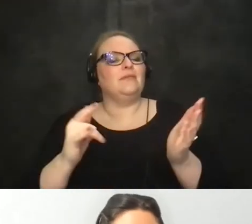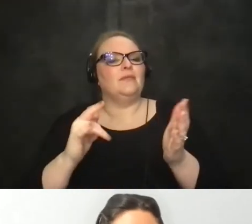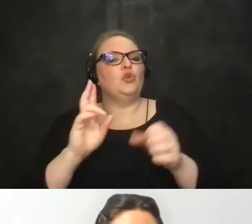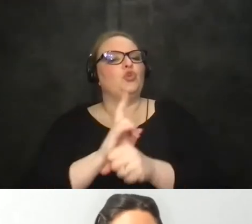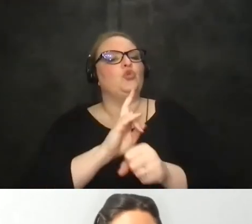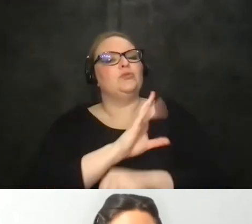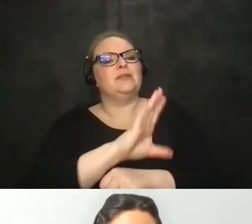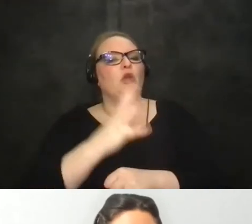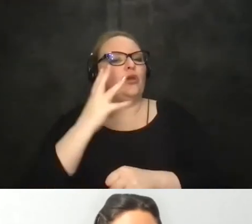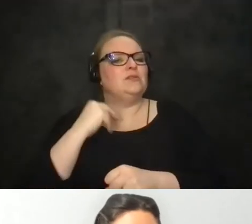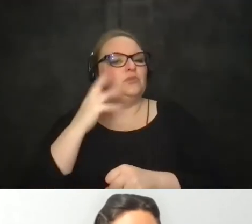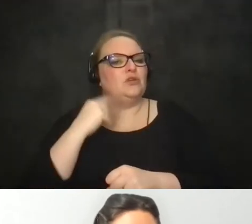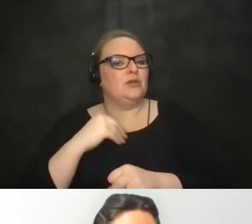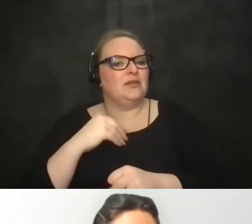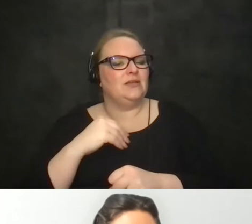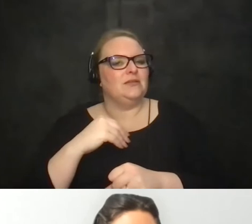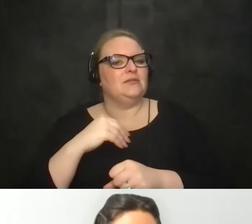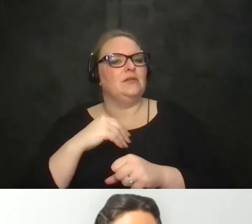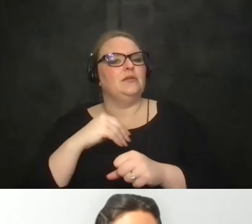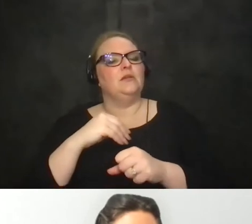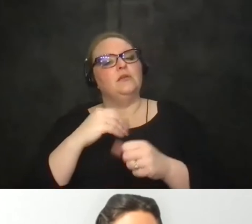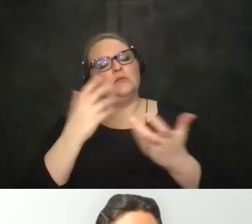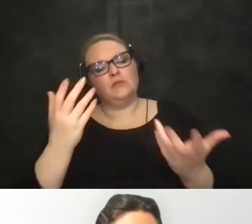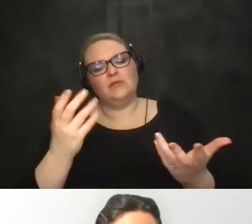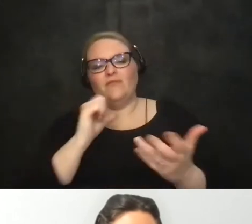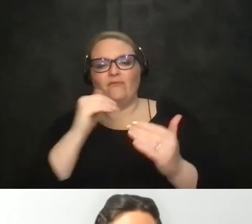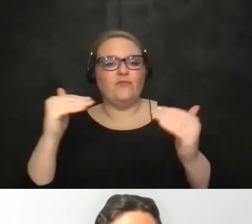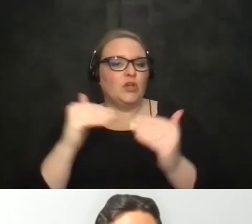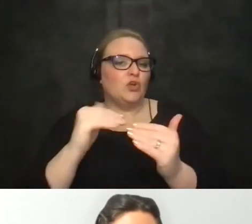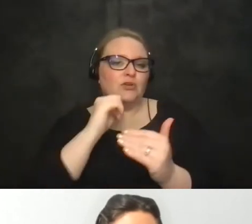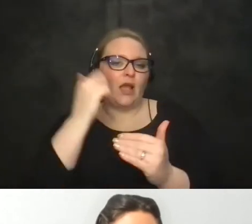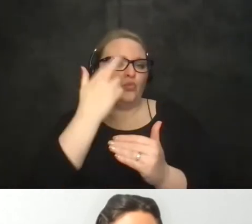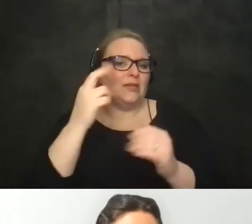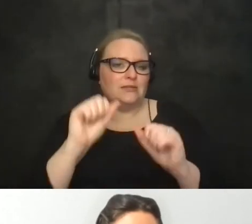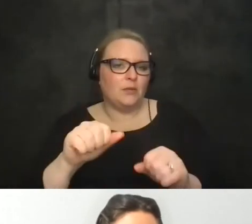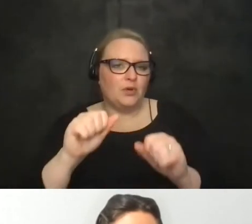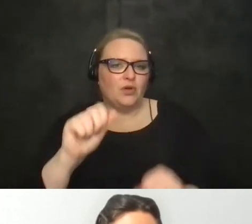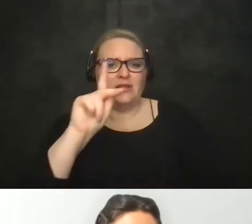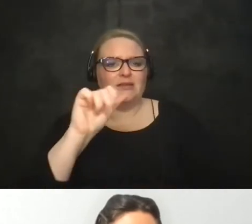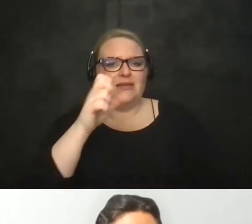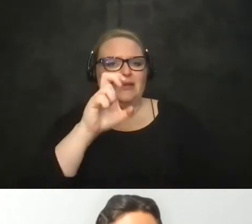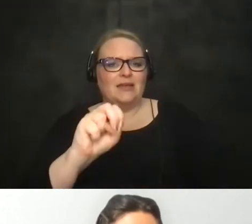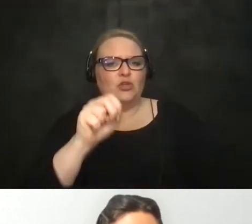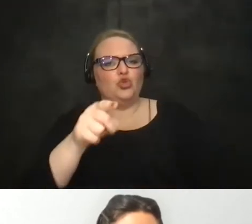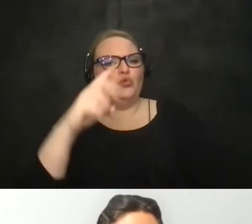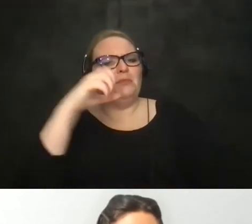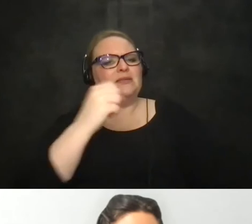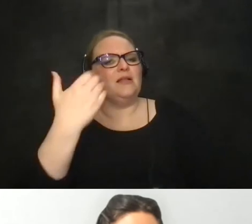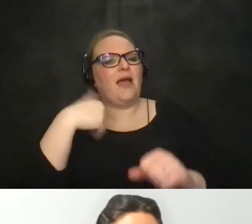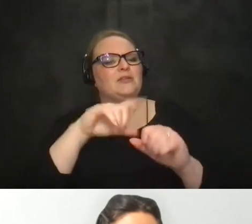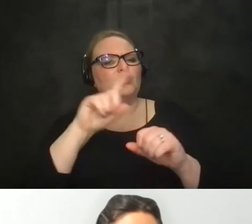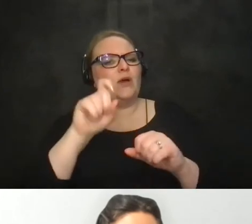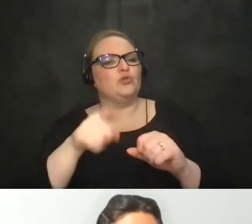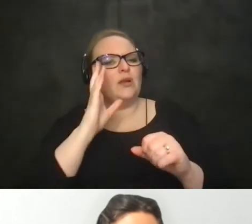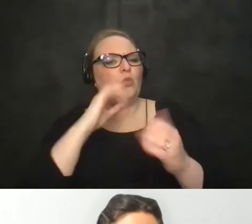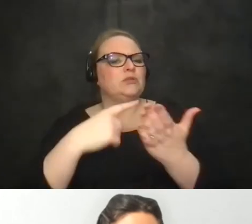experience um in ways which are unfair and unreasonable keenan you you missed out the last question i'm going to turn to you first then on